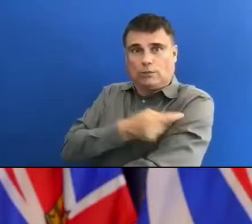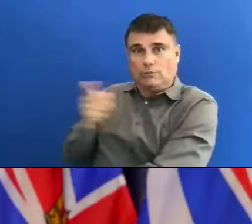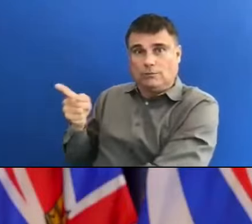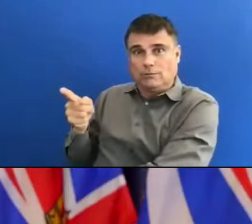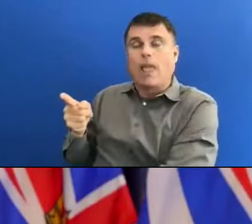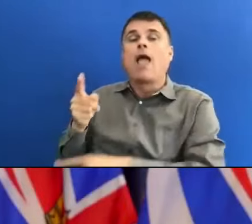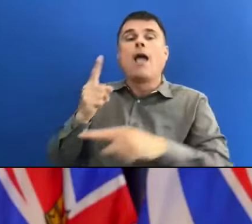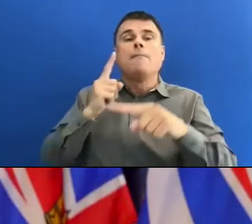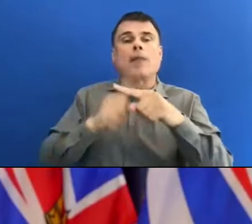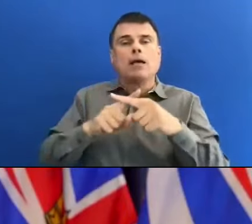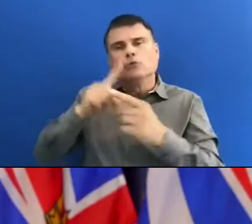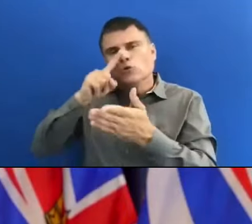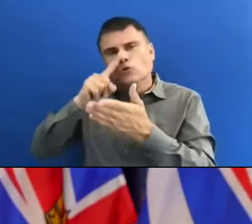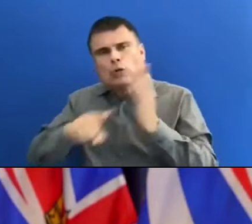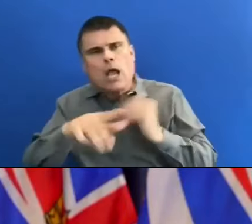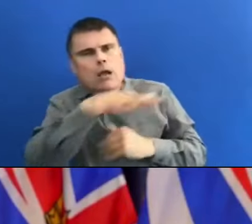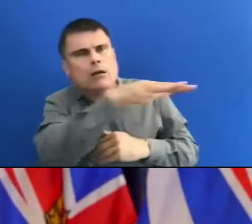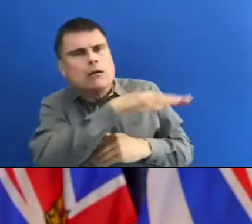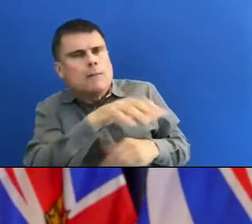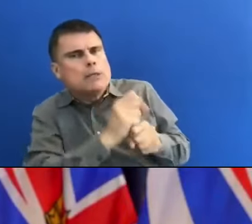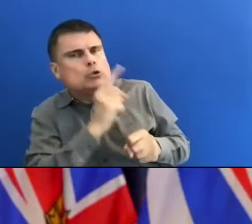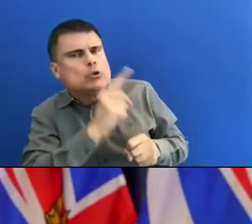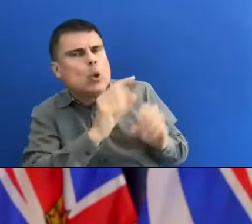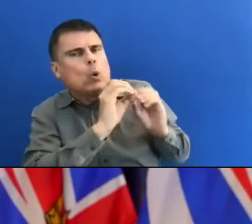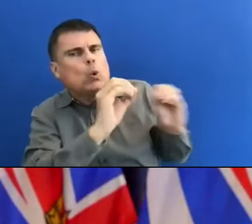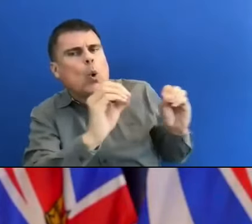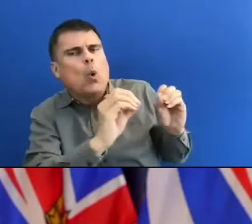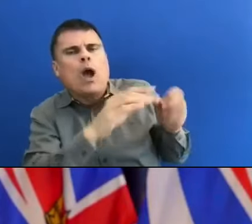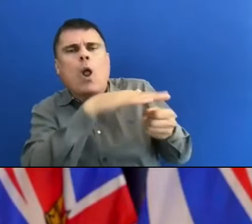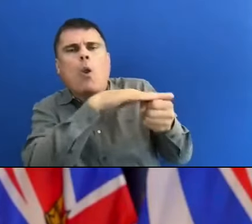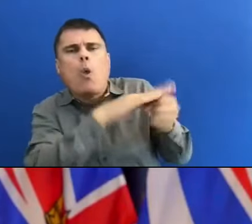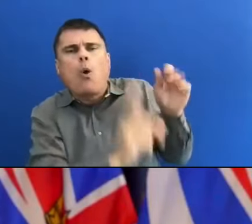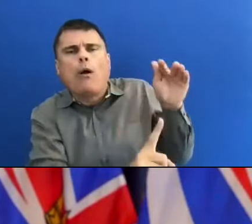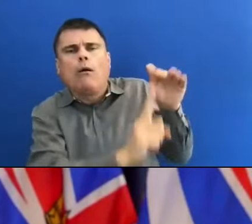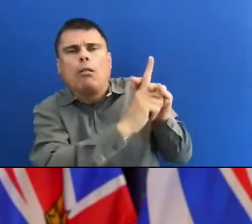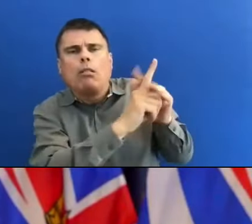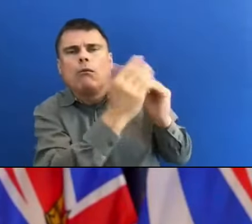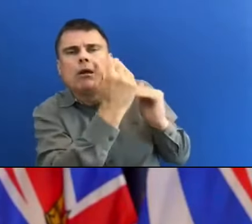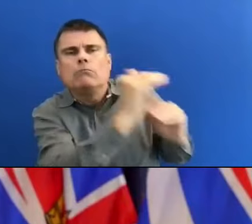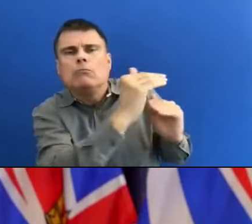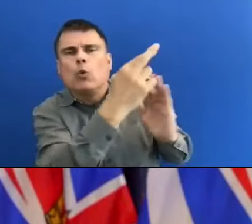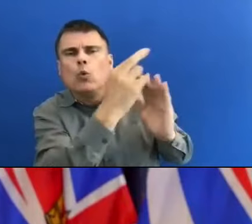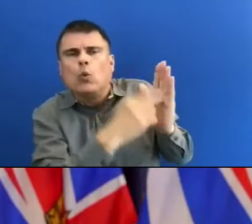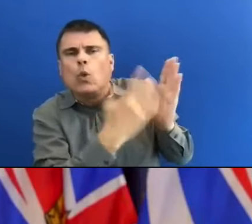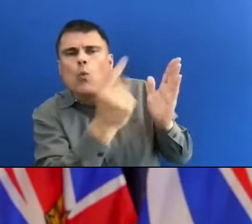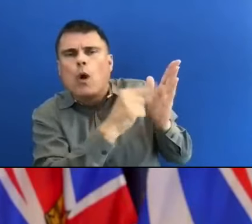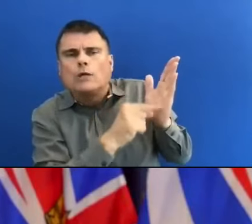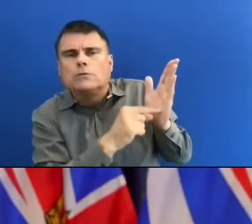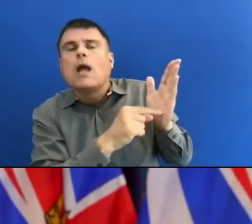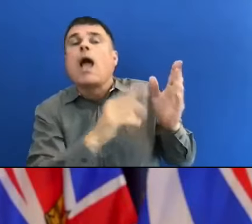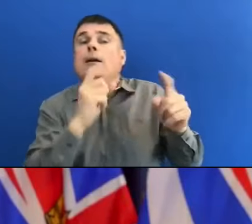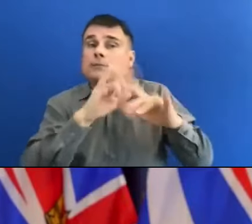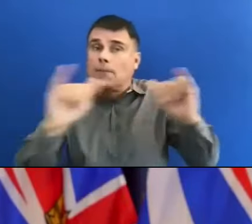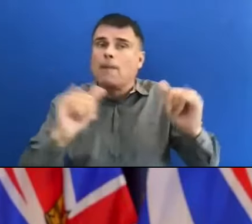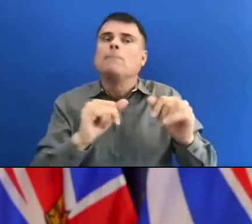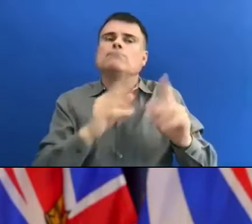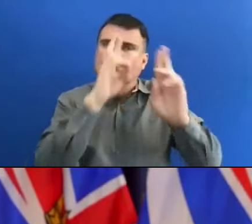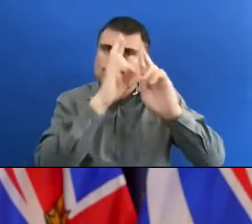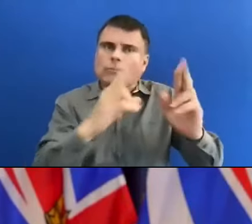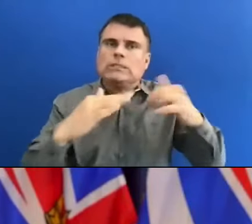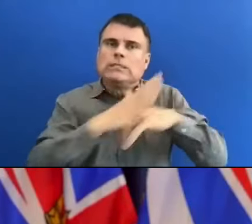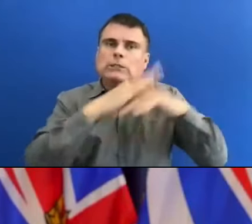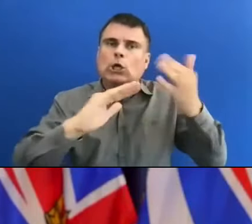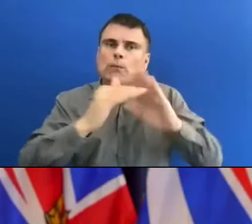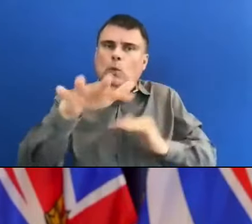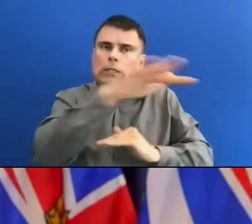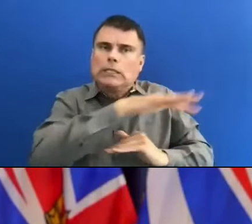there aren't local restrictions in place to ensure that Indigenous communities have a clear understanding of how many people are coming to their territory and what the